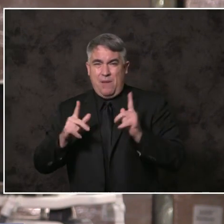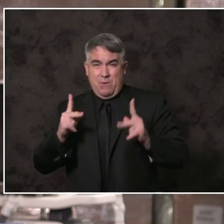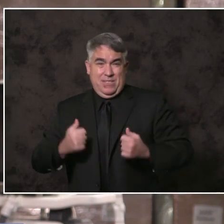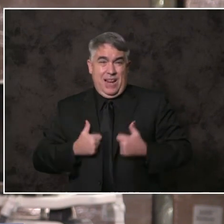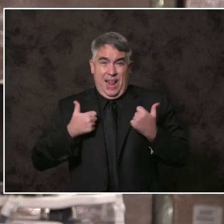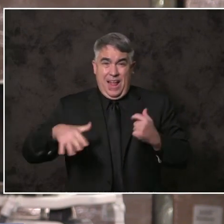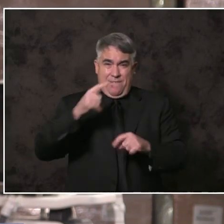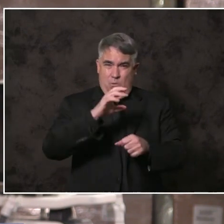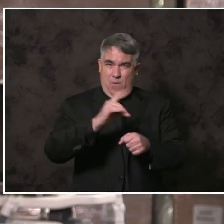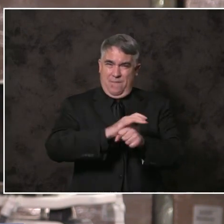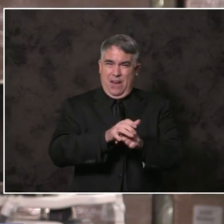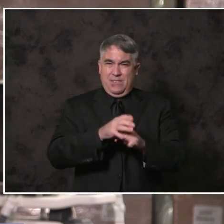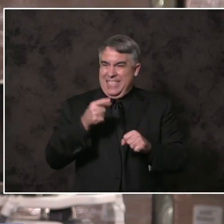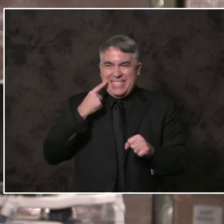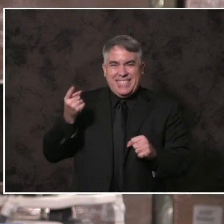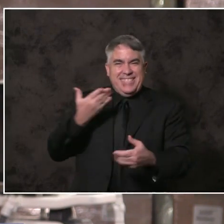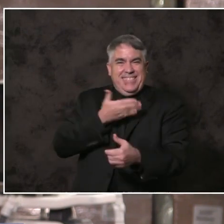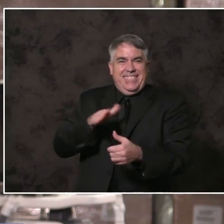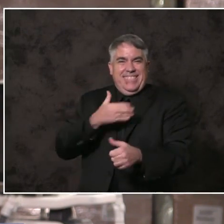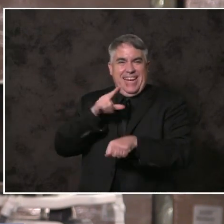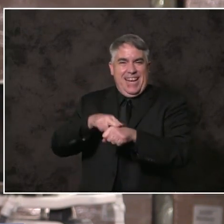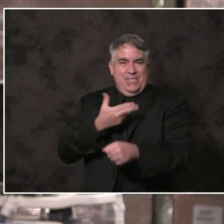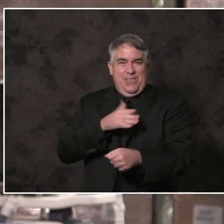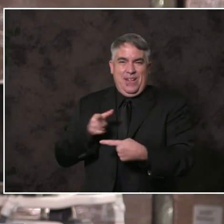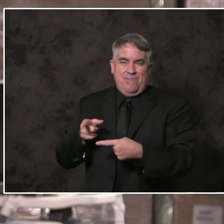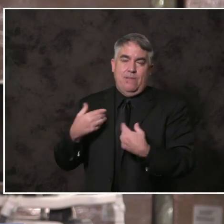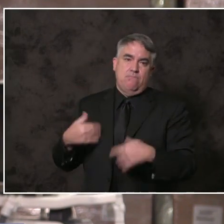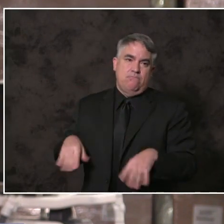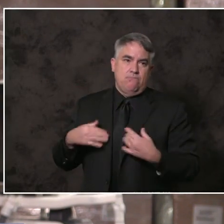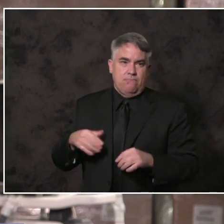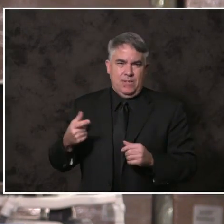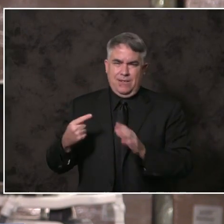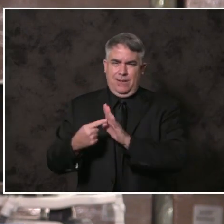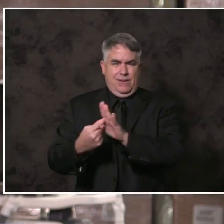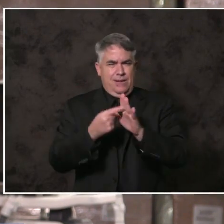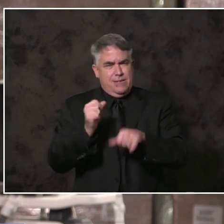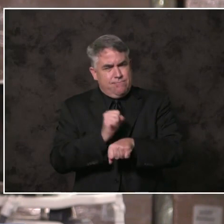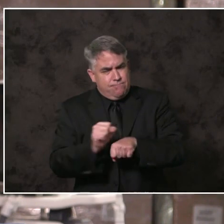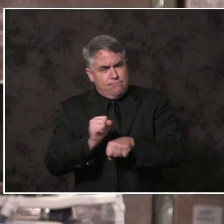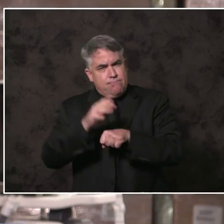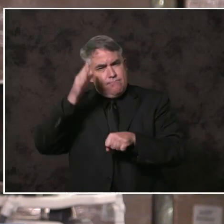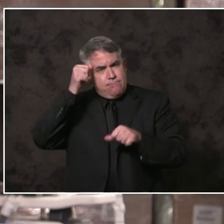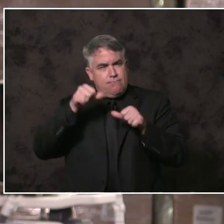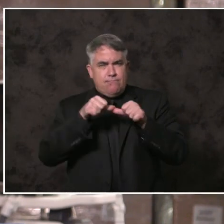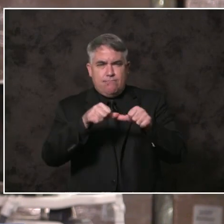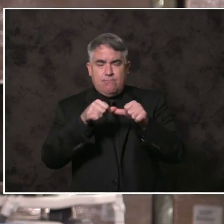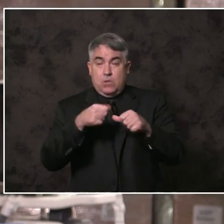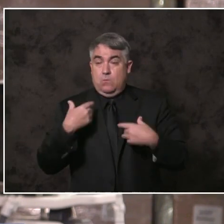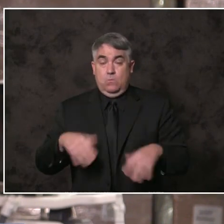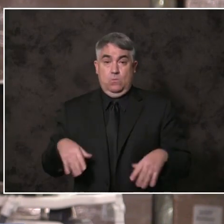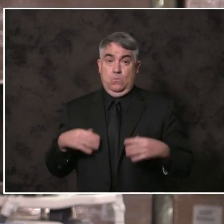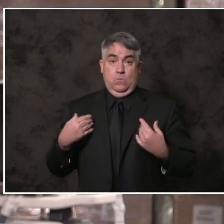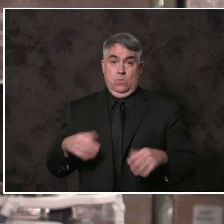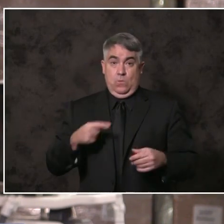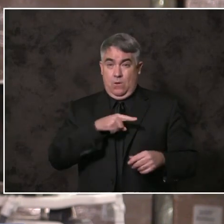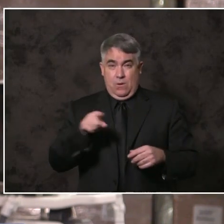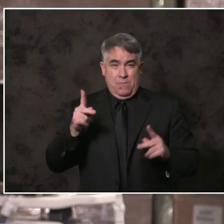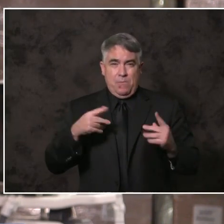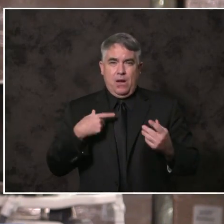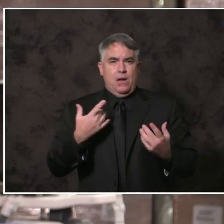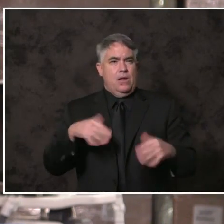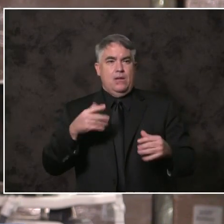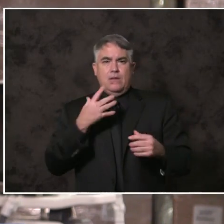And she represents a workforce that has wowed us for a year with their grace, compassion, and commitment.